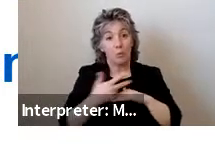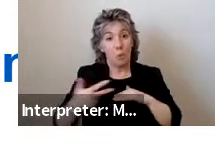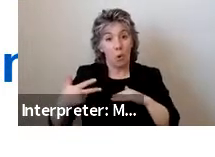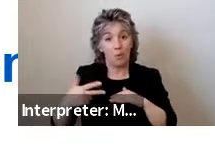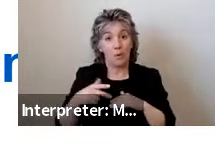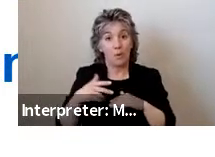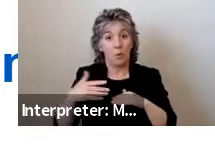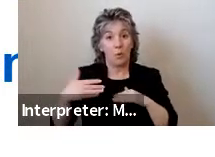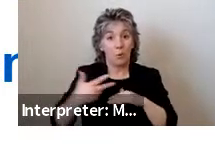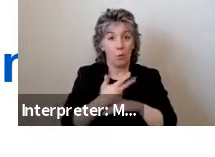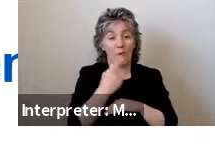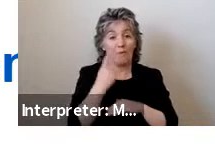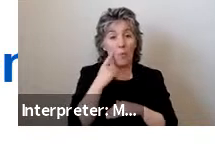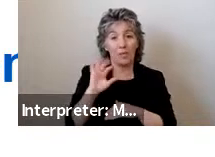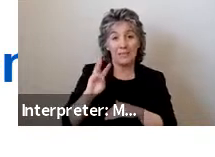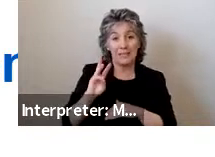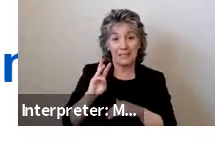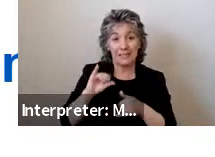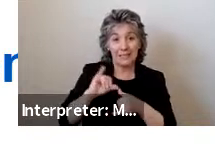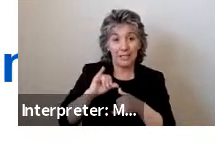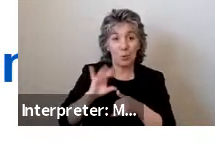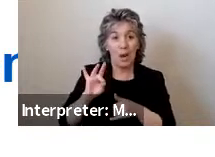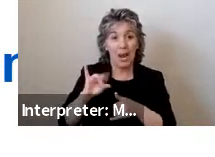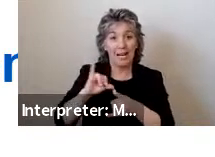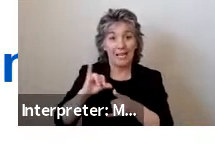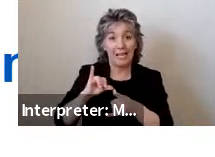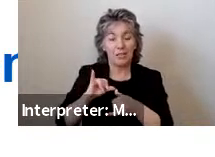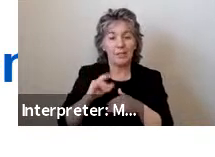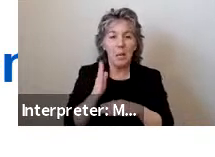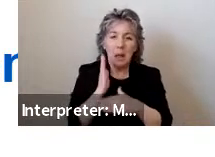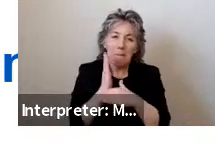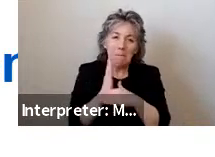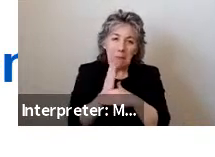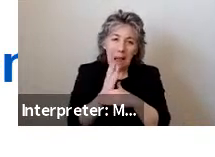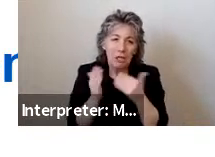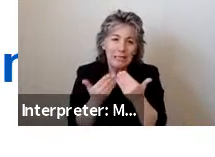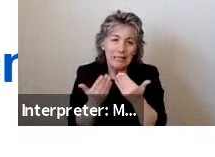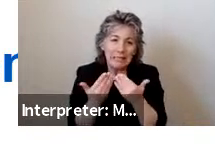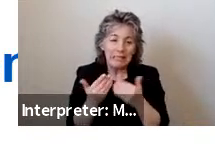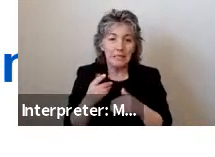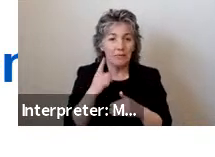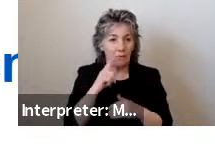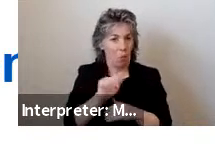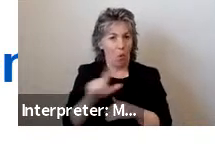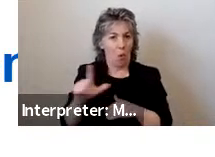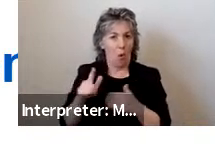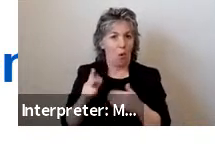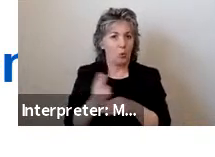-inch and 8-inch curb rated as at least moderately easy by all user groups.